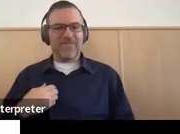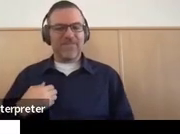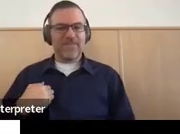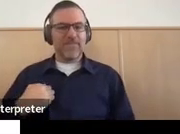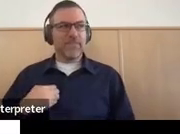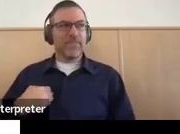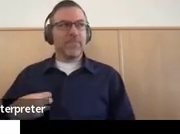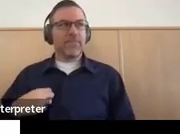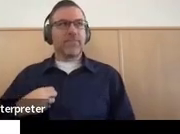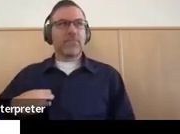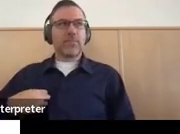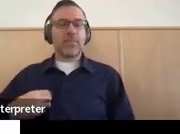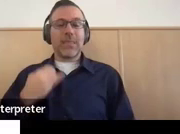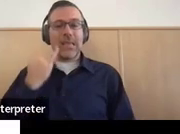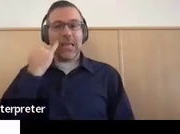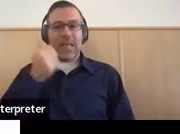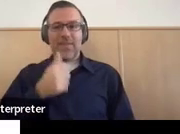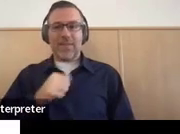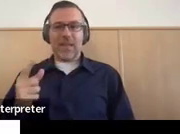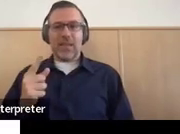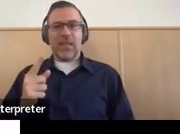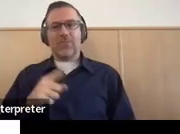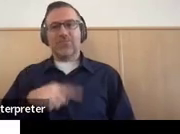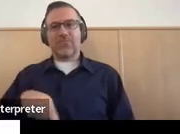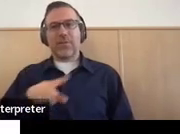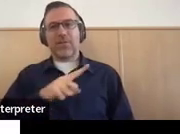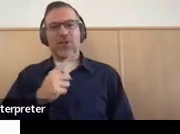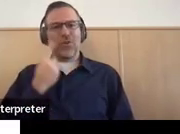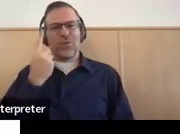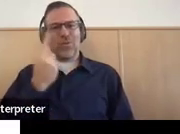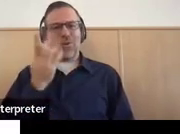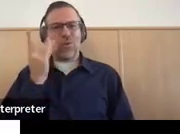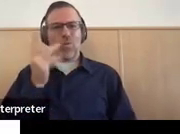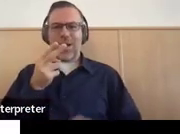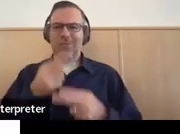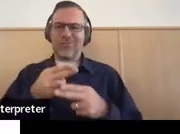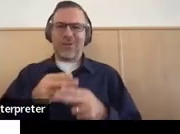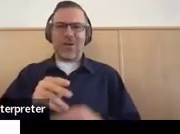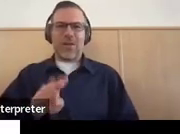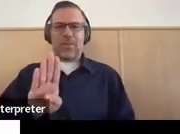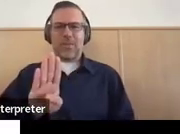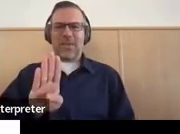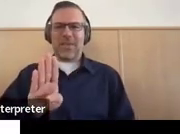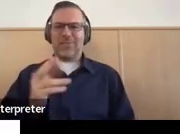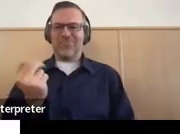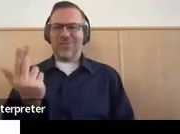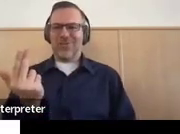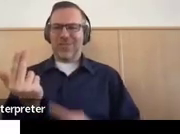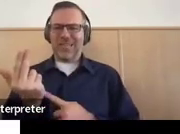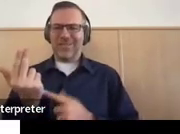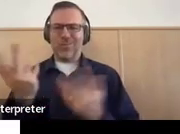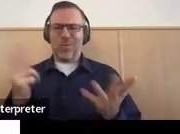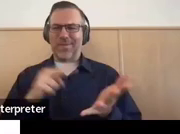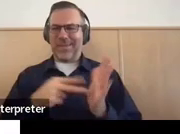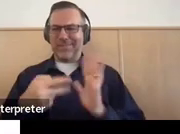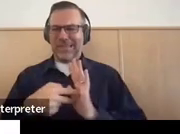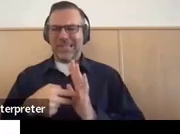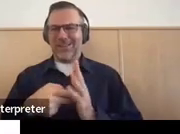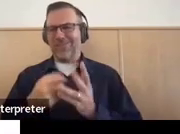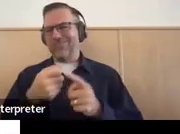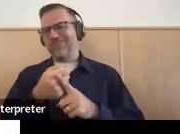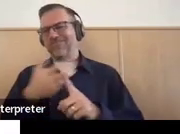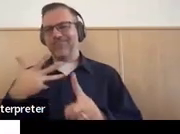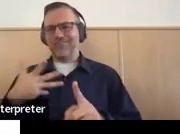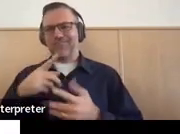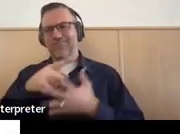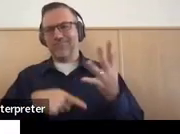So if any of you are wondering why this is called B13 training, this is why. So these are all